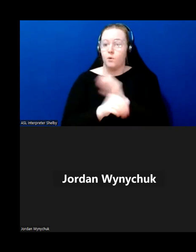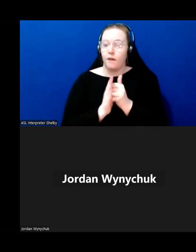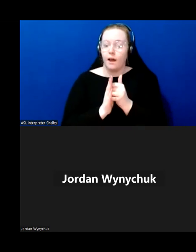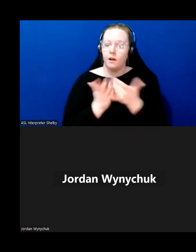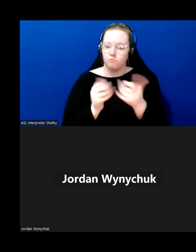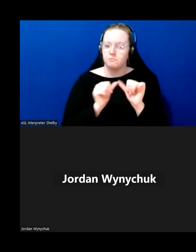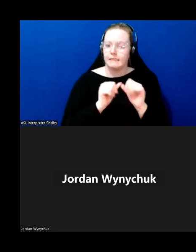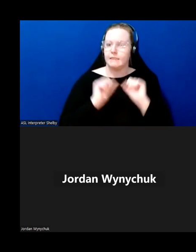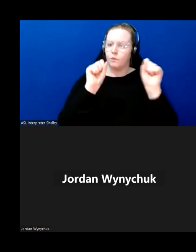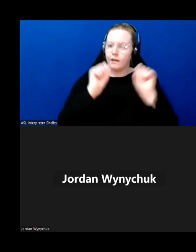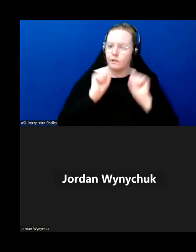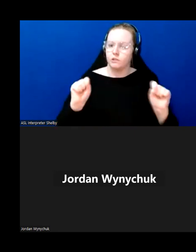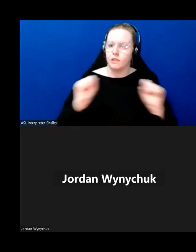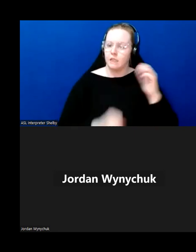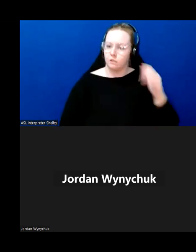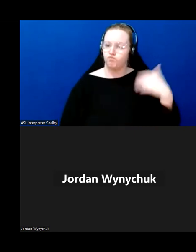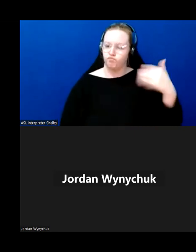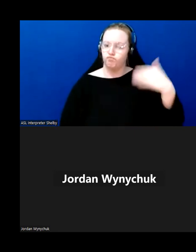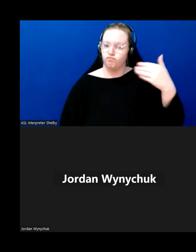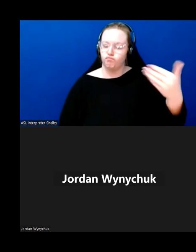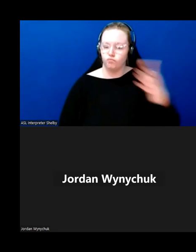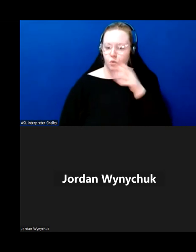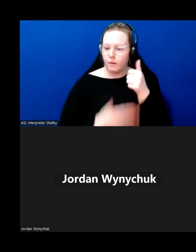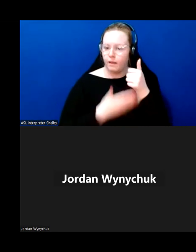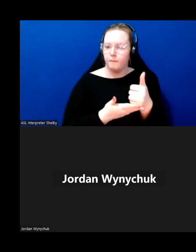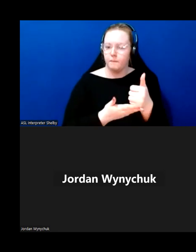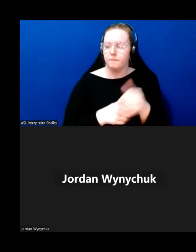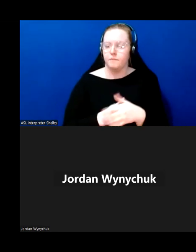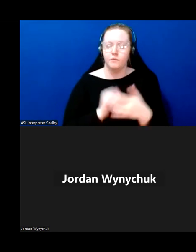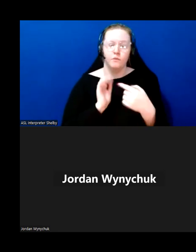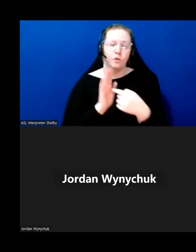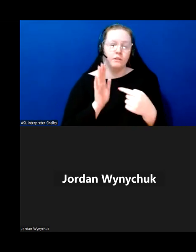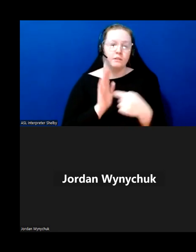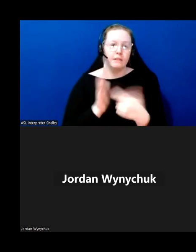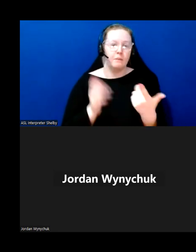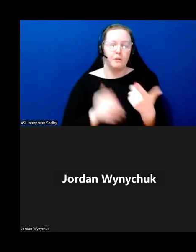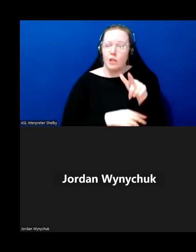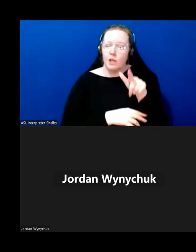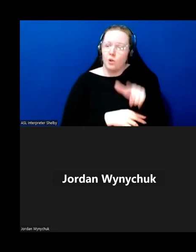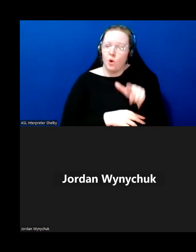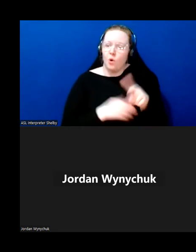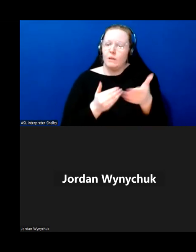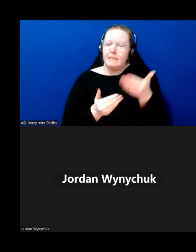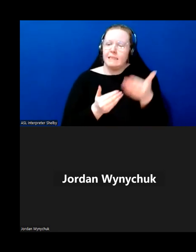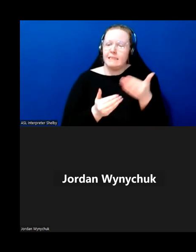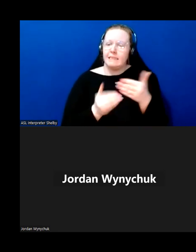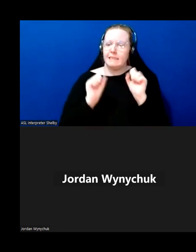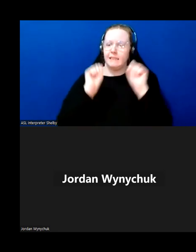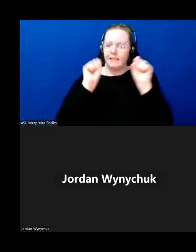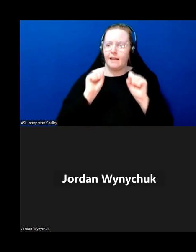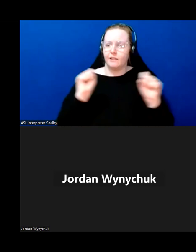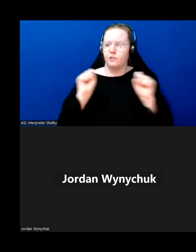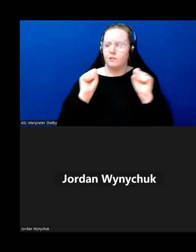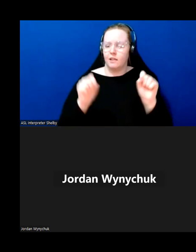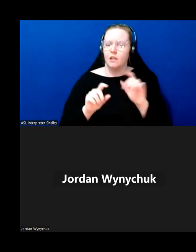to exercise regularly um for example there are exercises you can do very low impact exercises we have patient